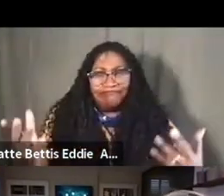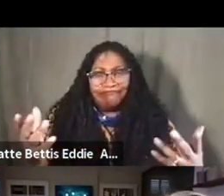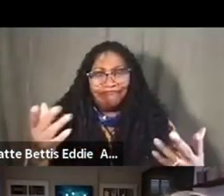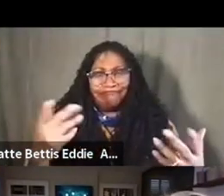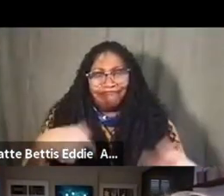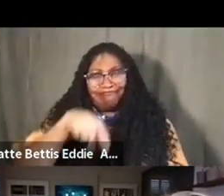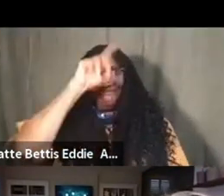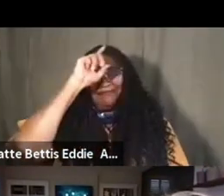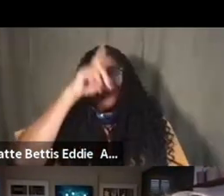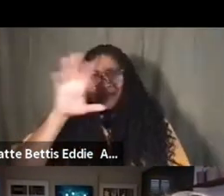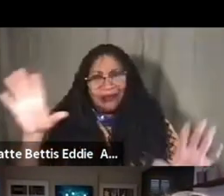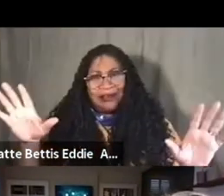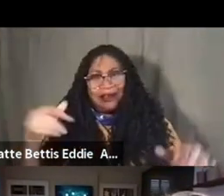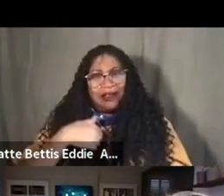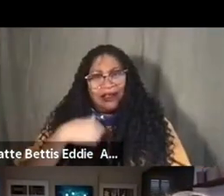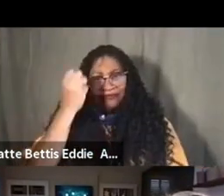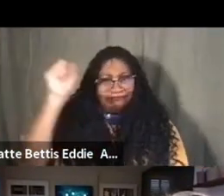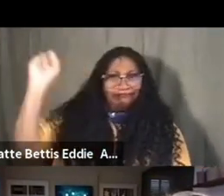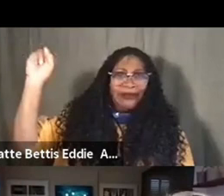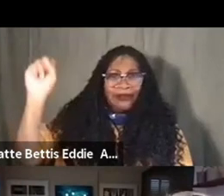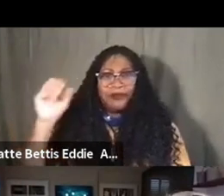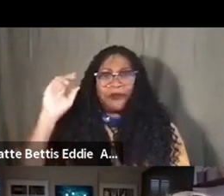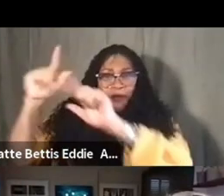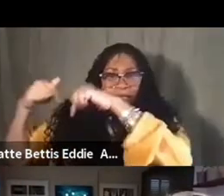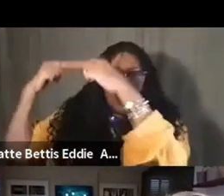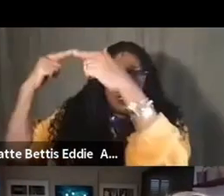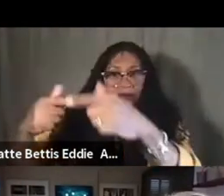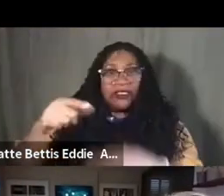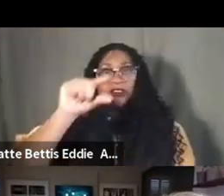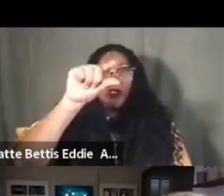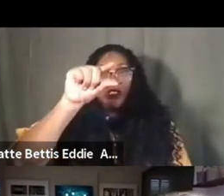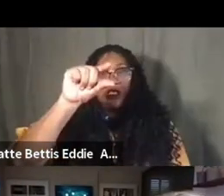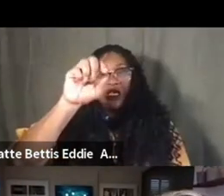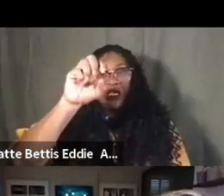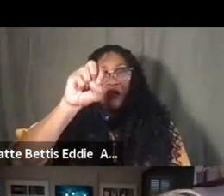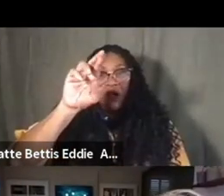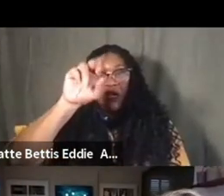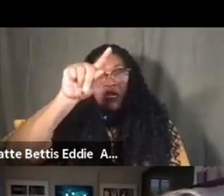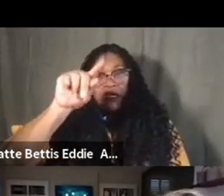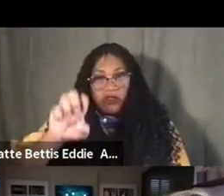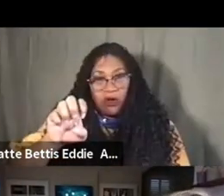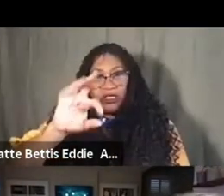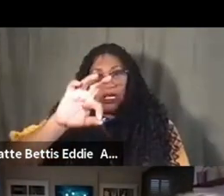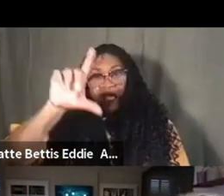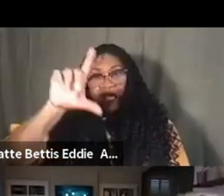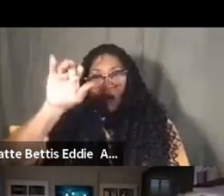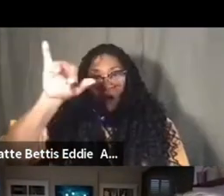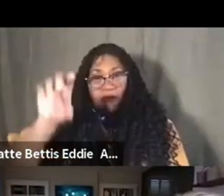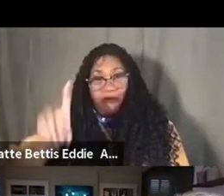had to take a stand, and now since George Floyd, everybody wants to amplify Black